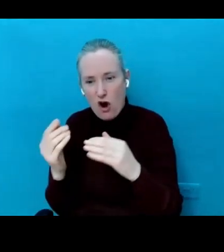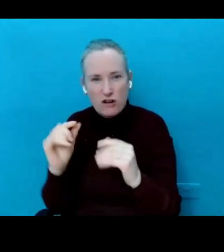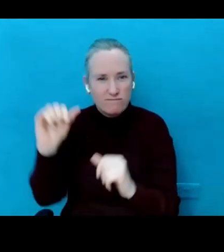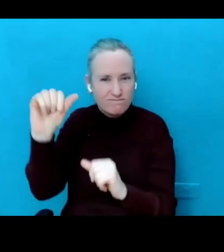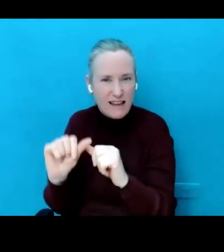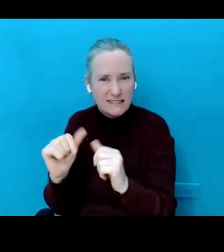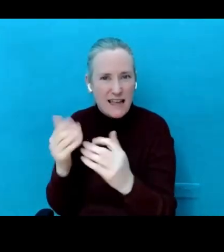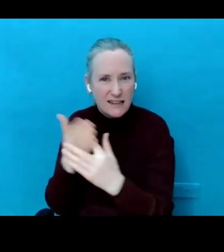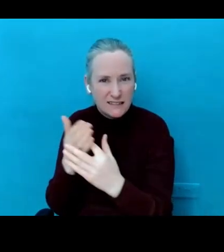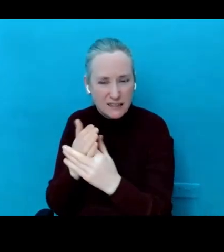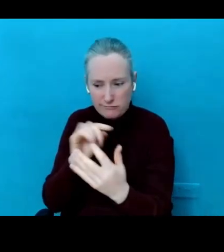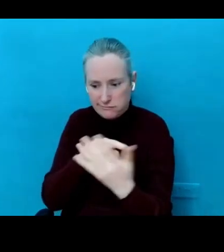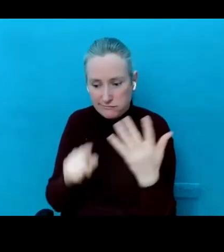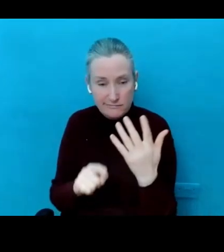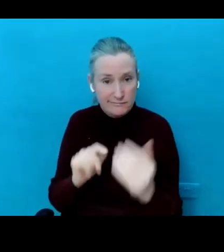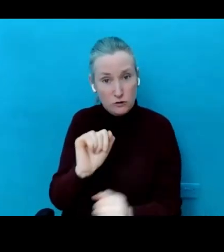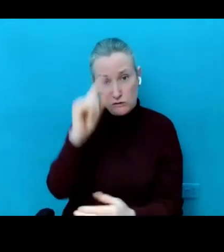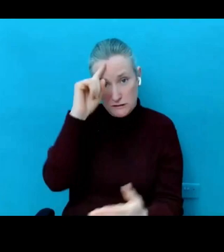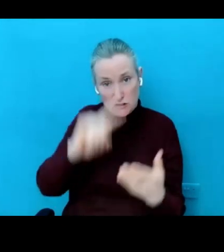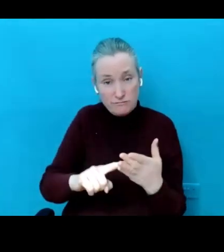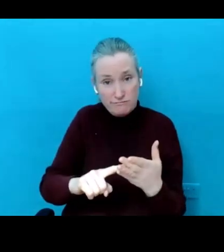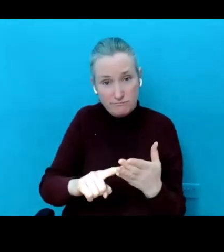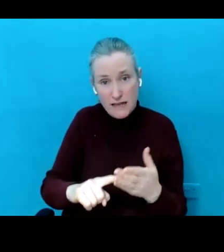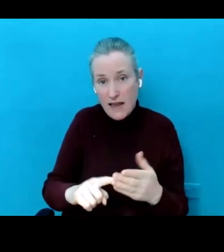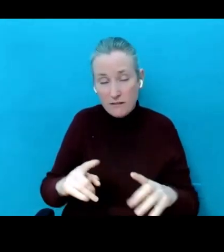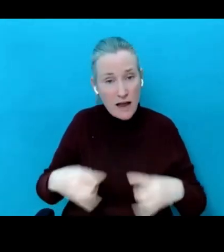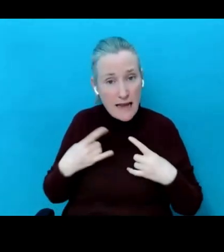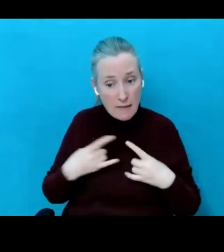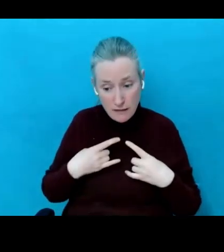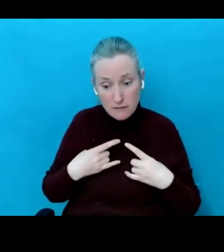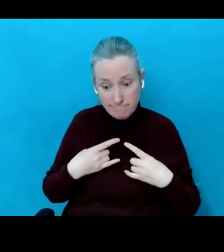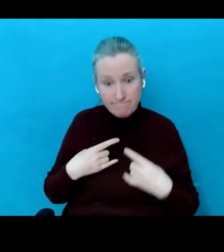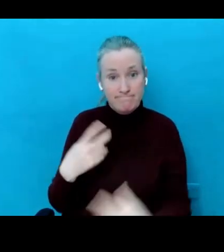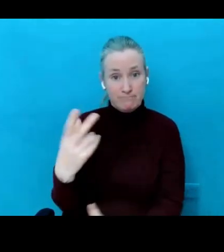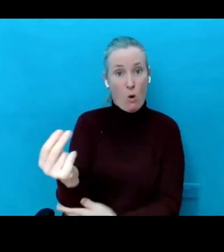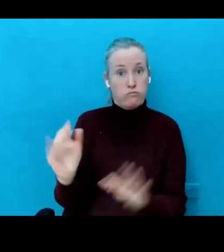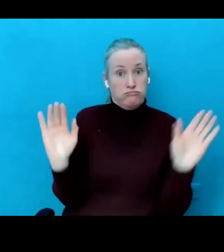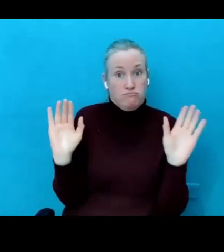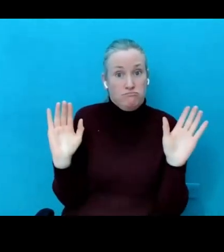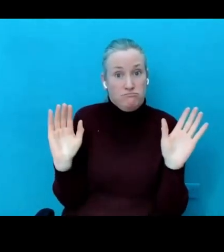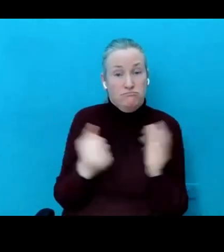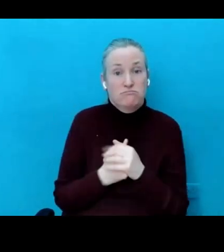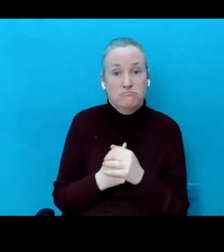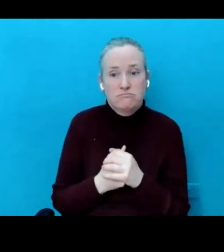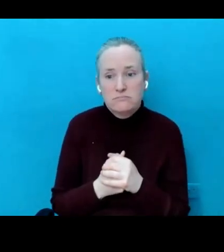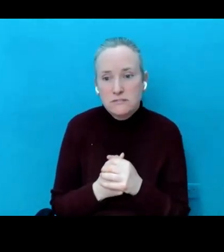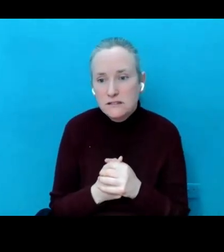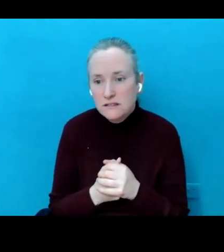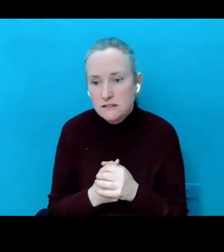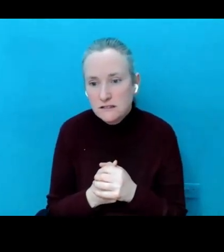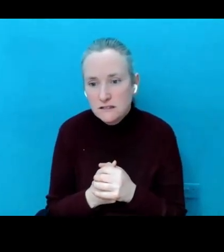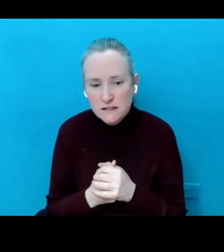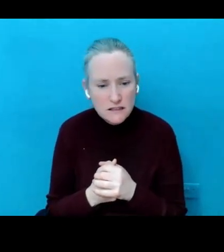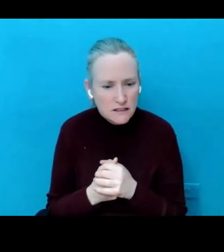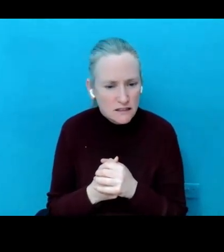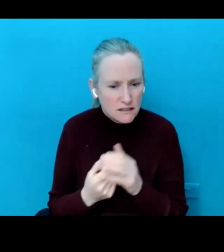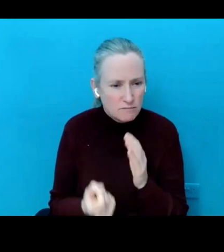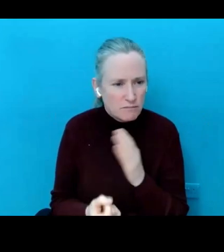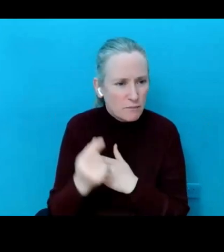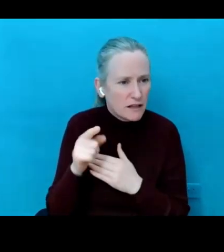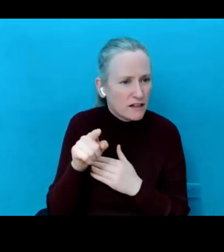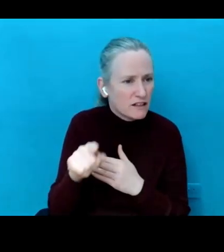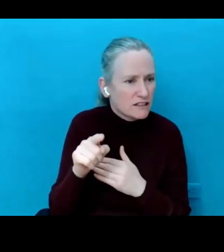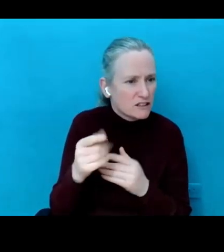if you're not liking it. Will I put my email into the chat box? Sorry, it's popping up there now and I got